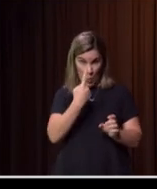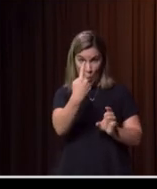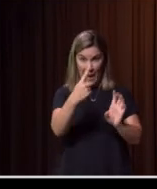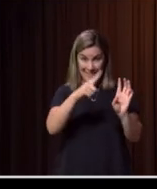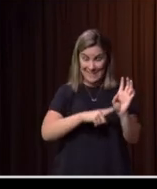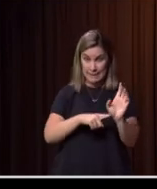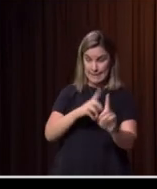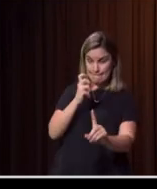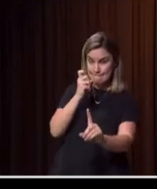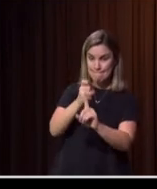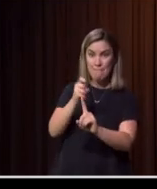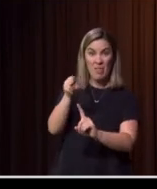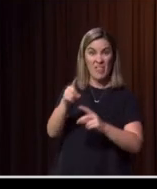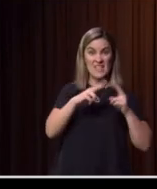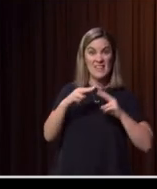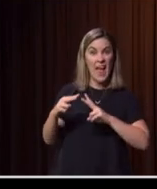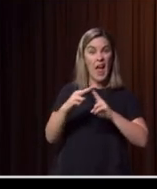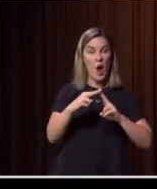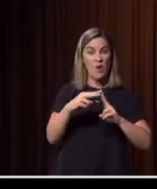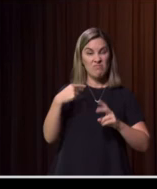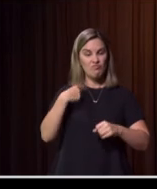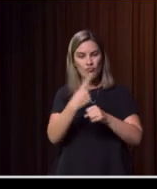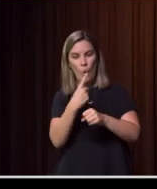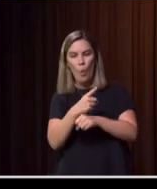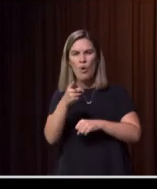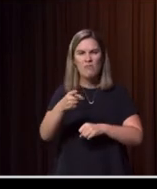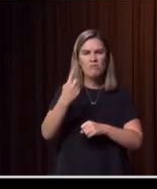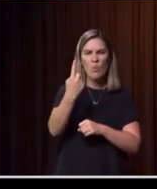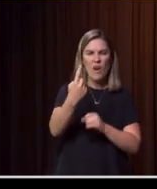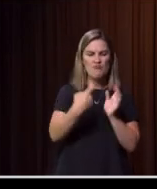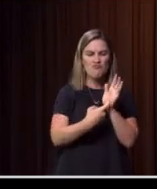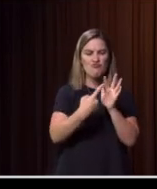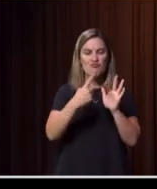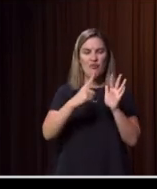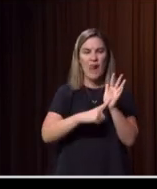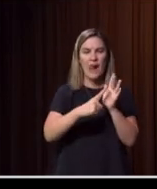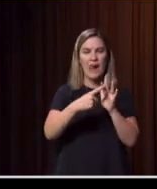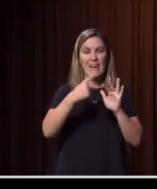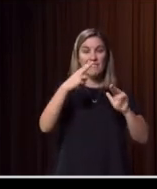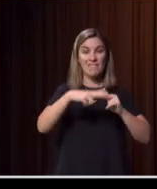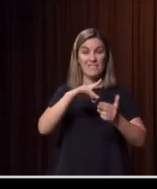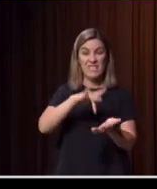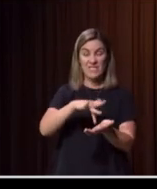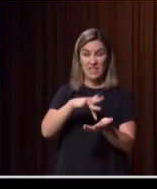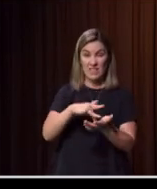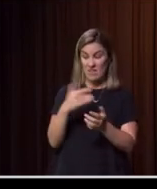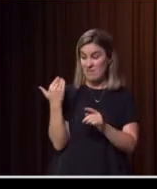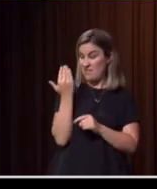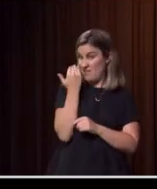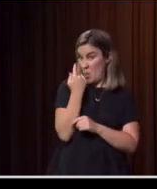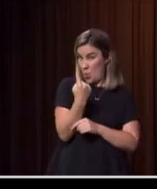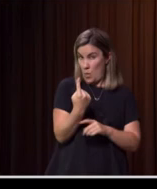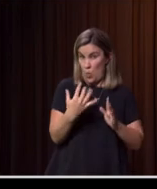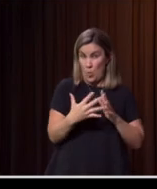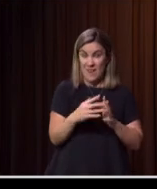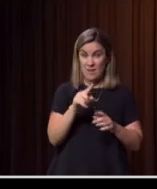I was talking to somebody that that works in the relief centre down there. And this week, someone has come forward for the first time since being affected